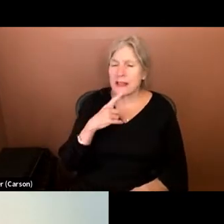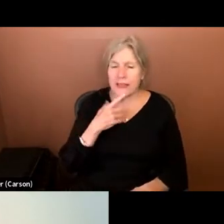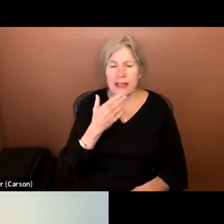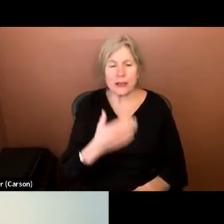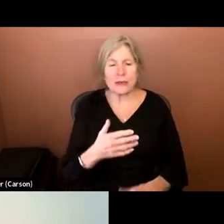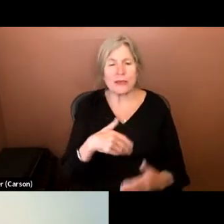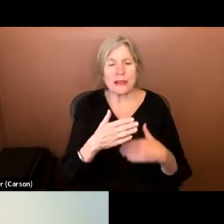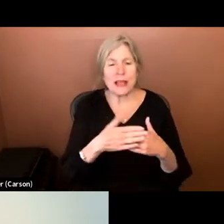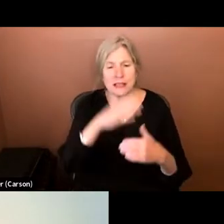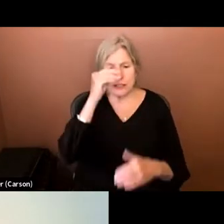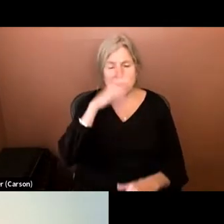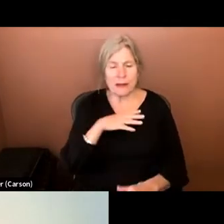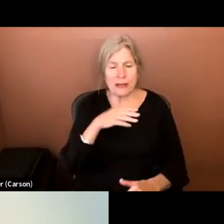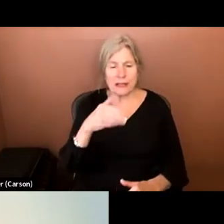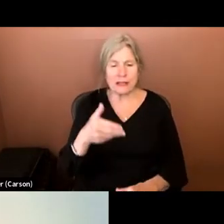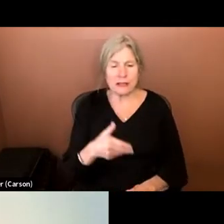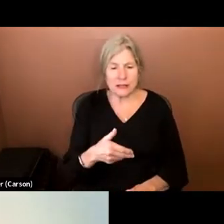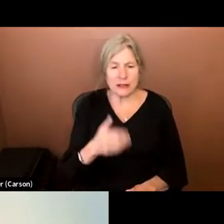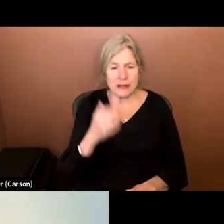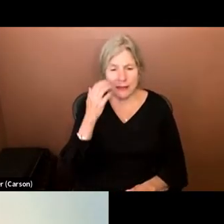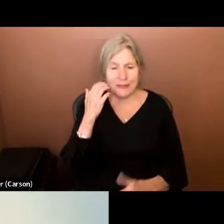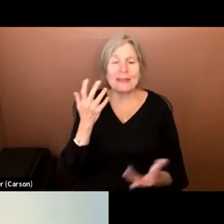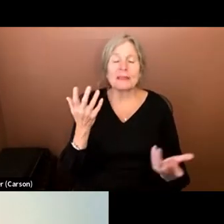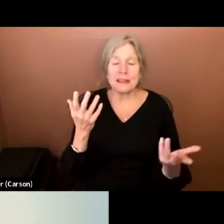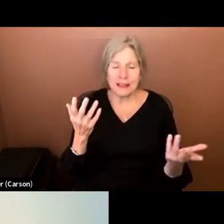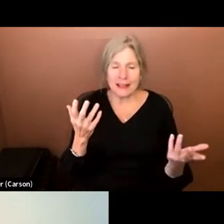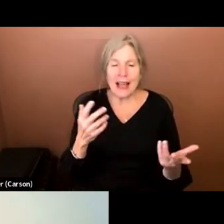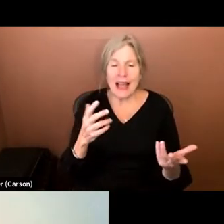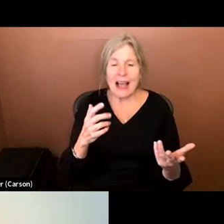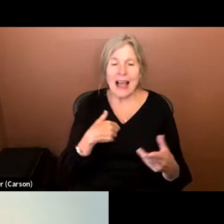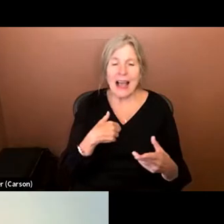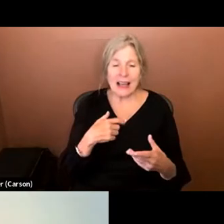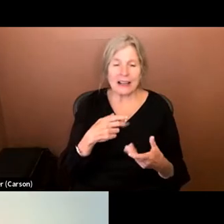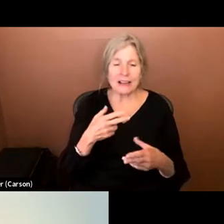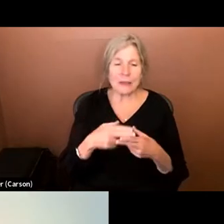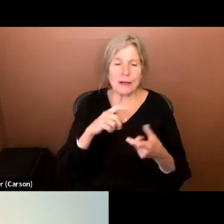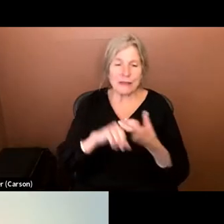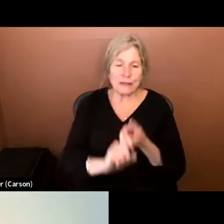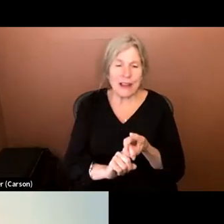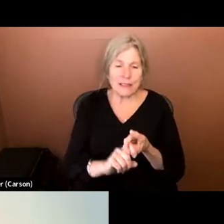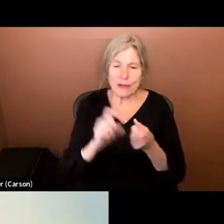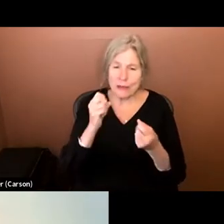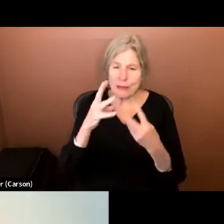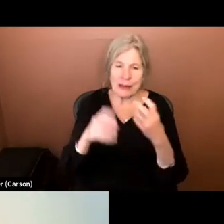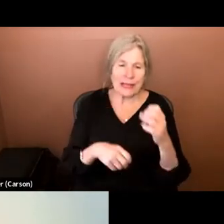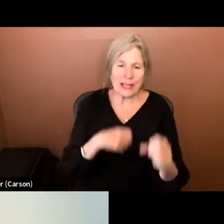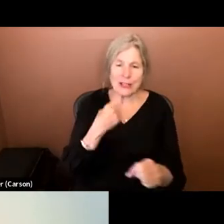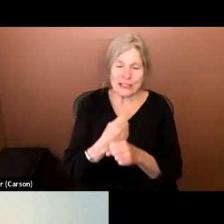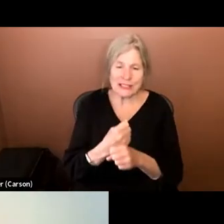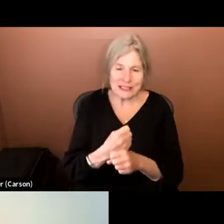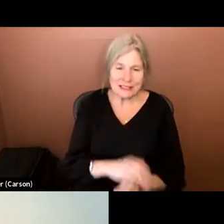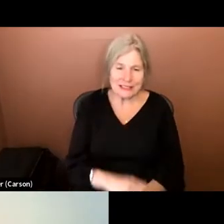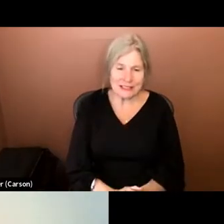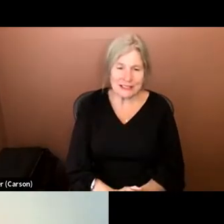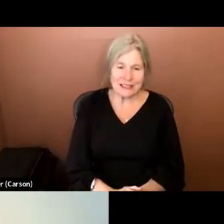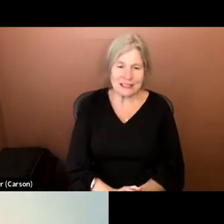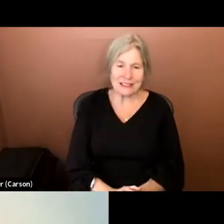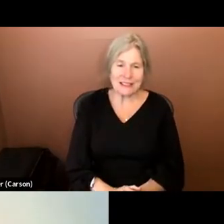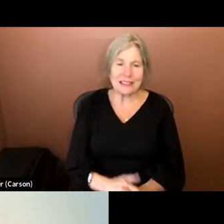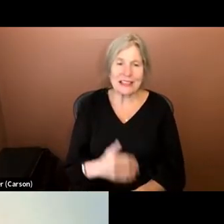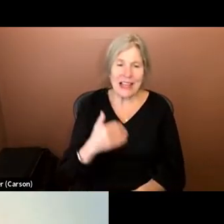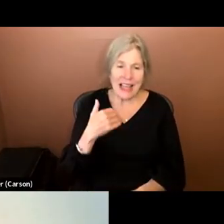The next gentleman I'm introducing, I consider him a friend of many, many years, who has